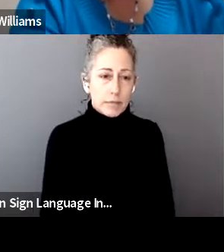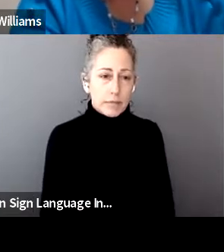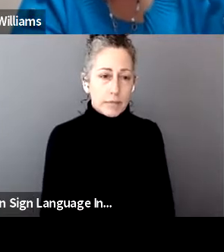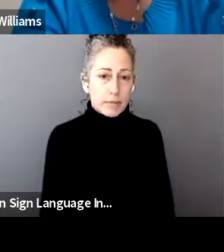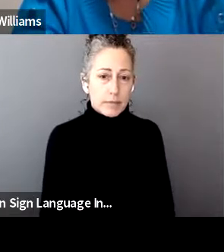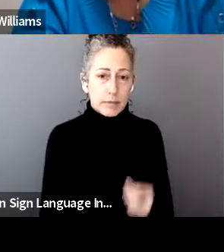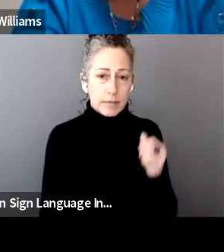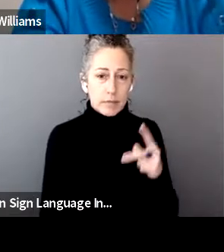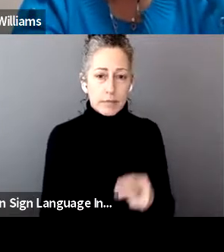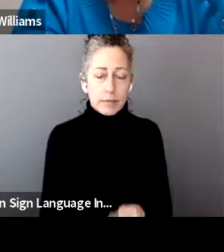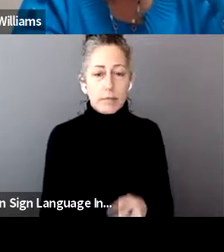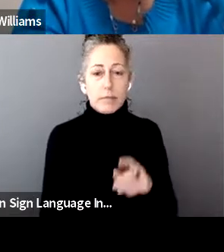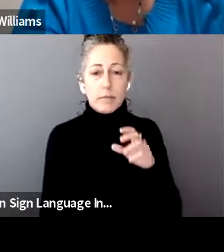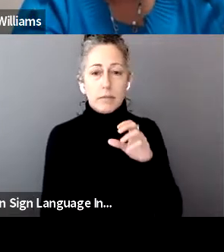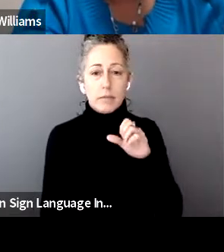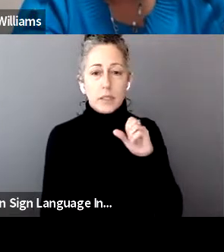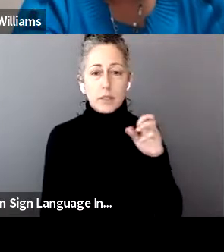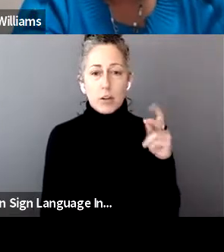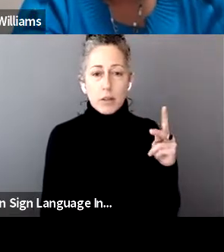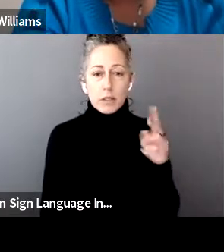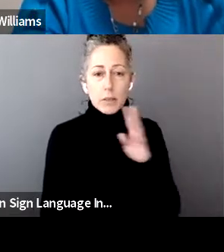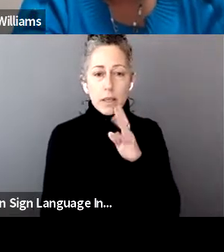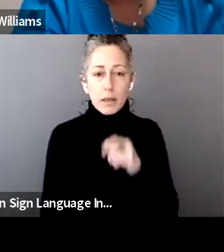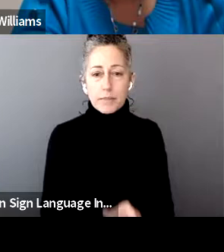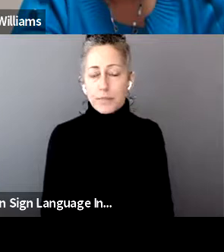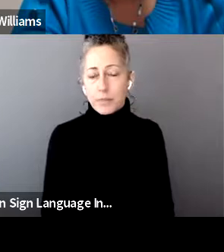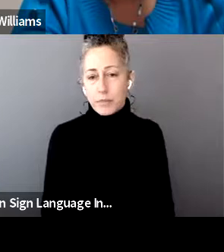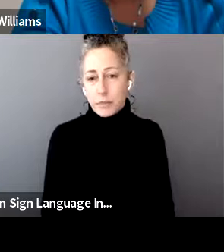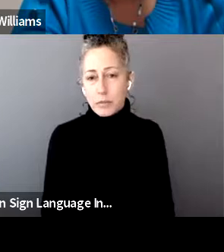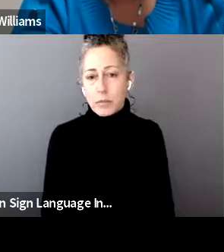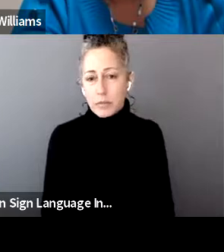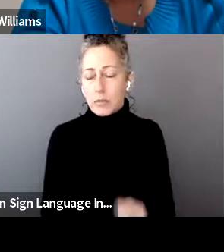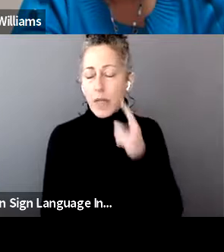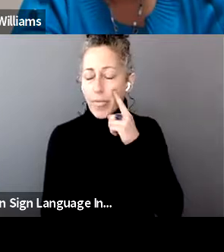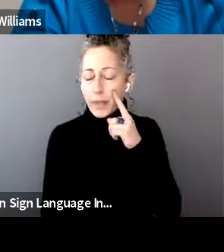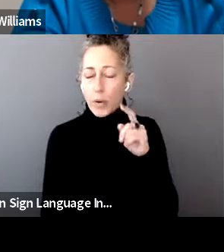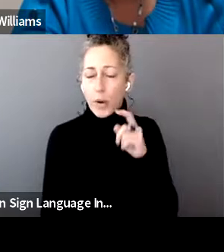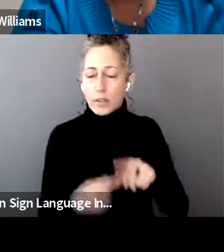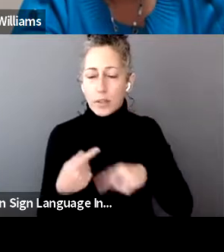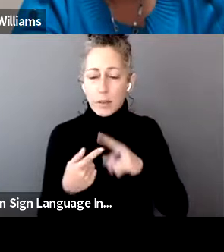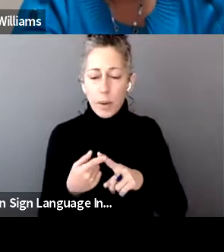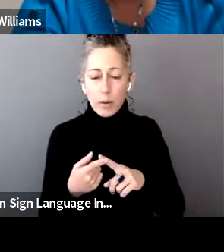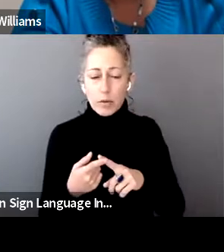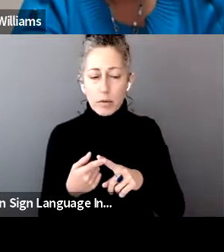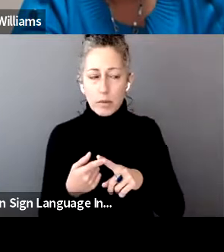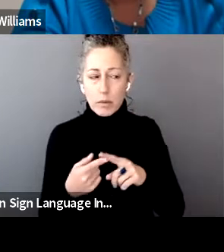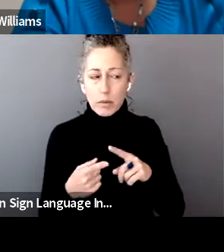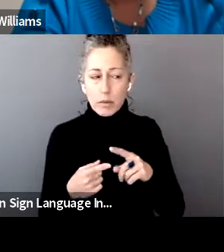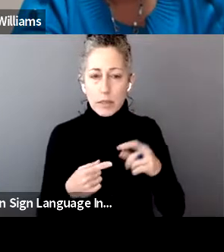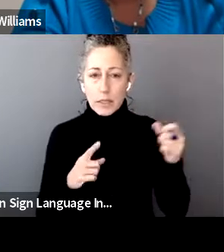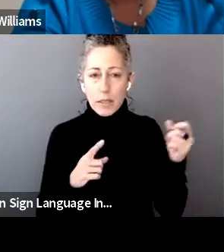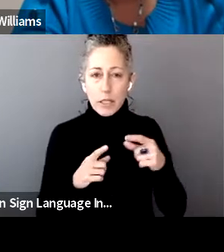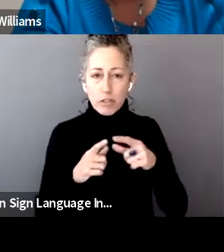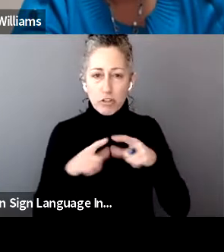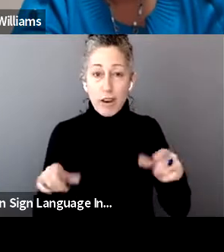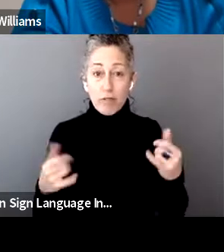Okay. Kathleen Fox can correct me if I'm wrong, but I think the question is more for the stimulus checks for this upcoming stimulus check, what taxes are going to